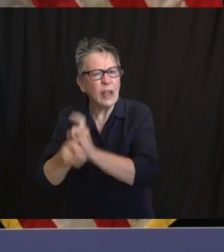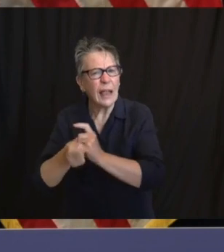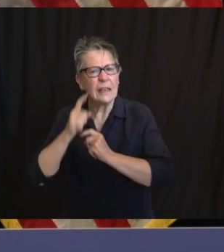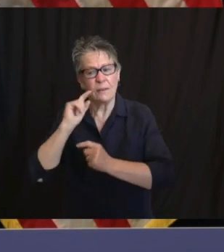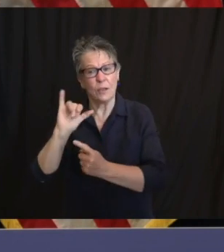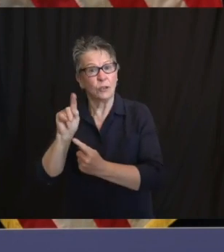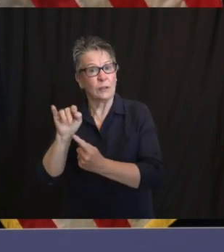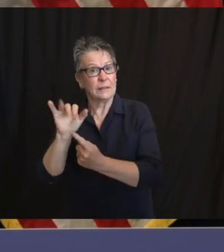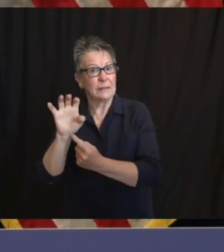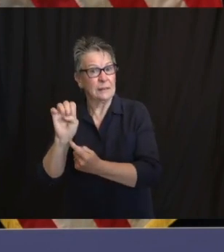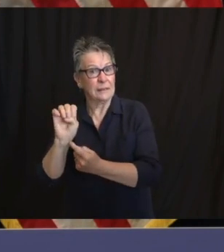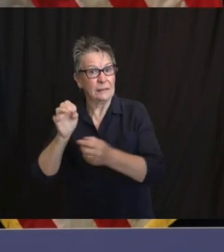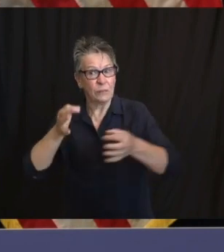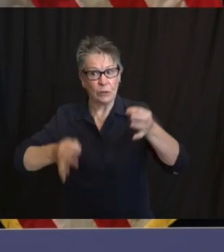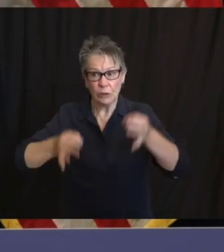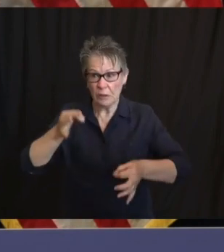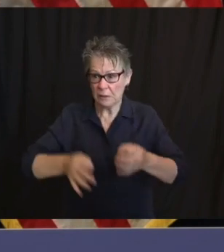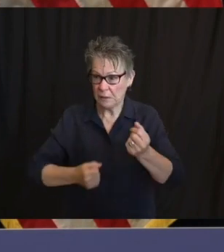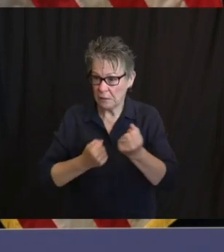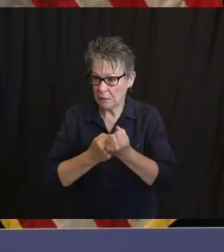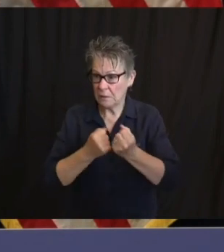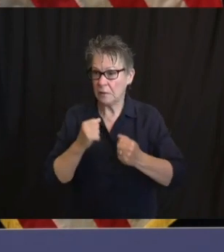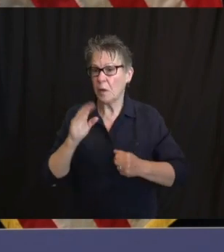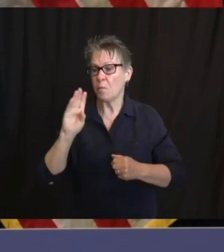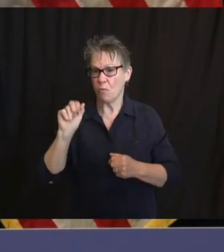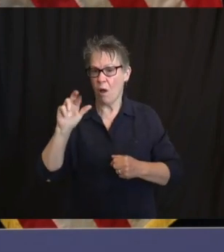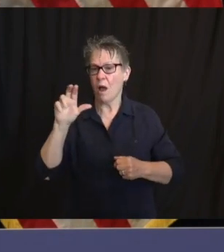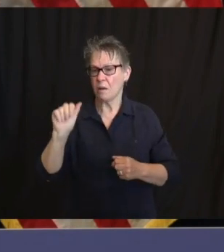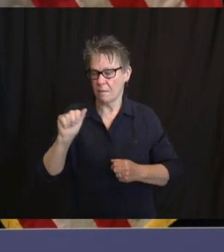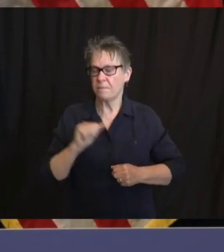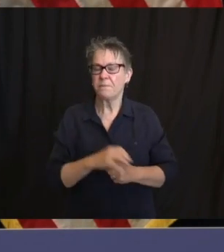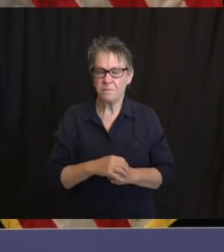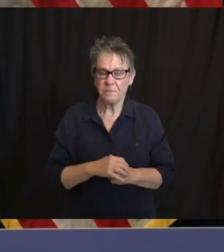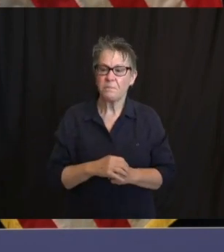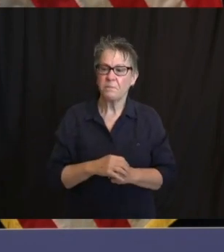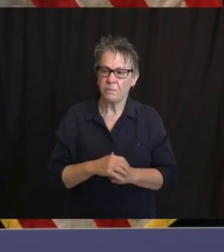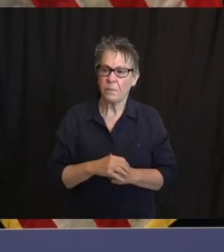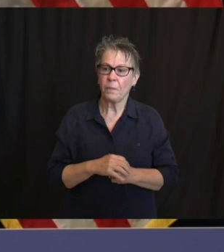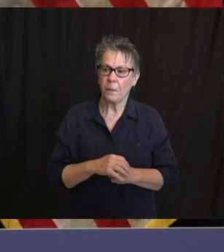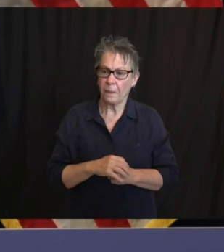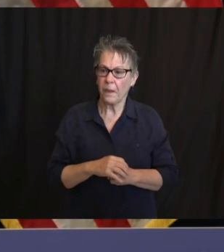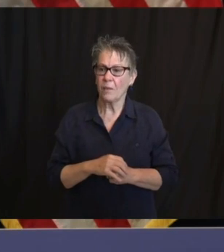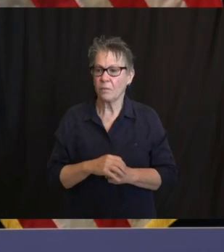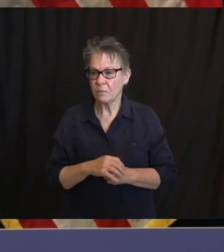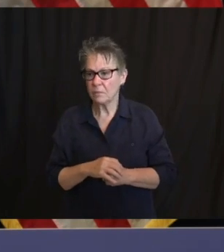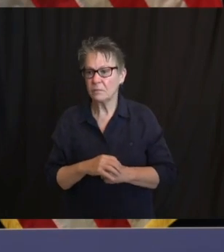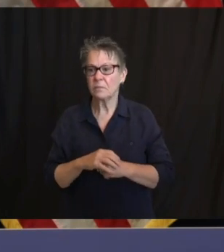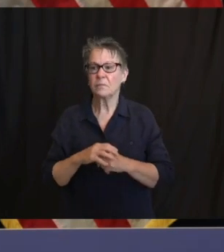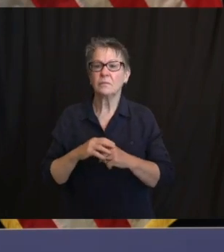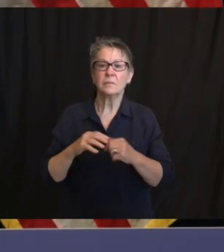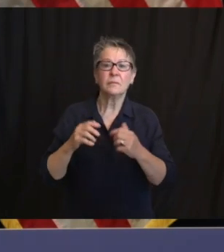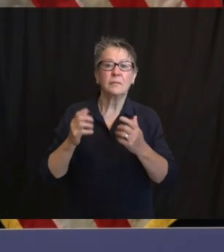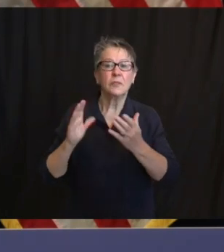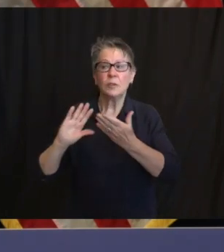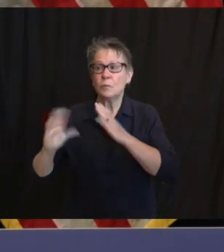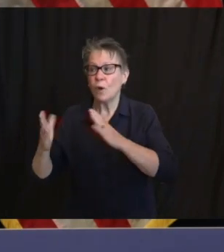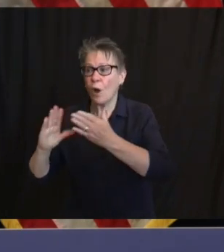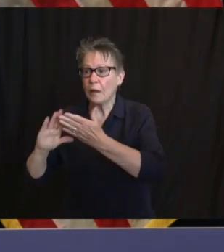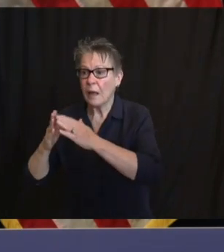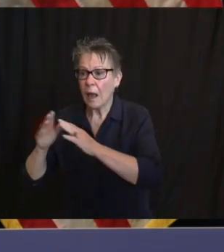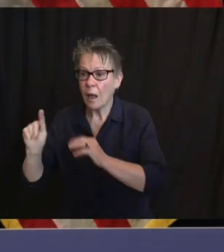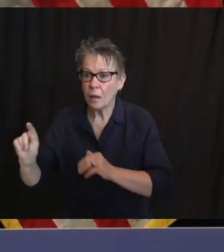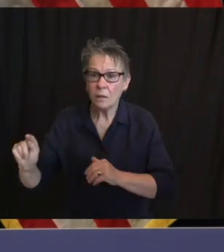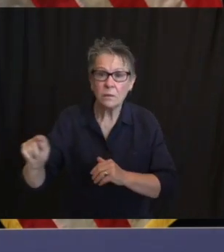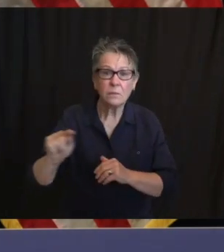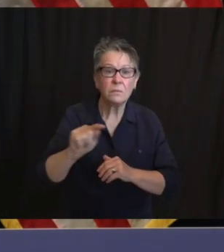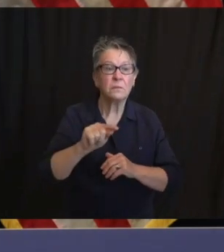I was moved to see communities throughout our state, big and small, stand up and lie down for what they believe.